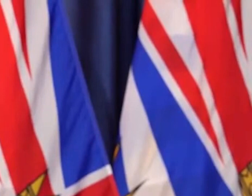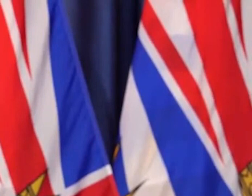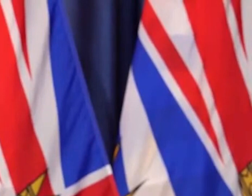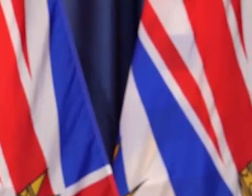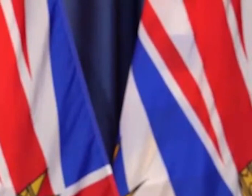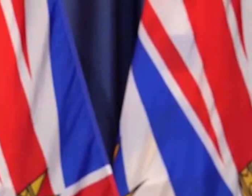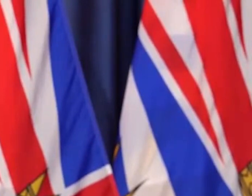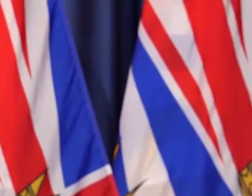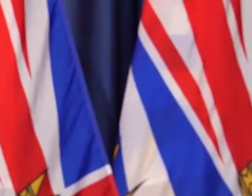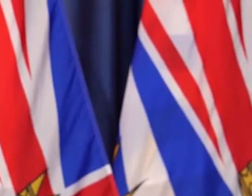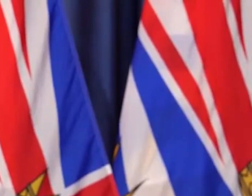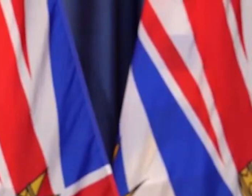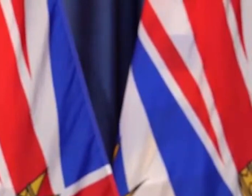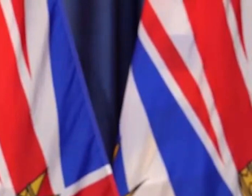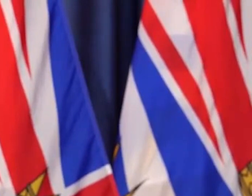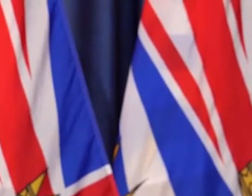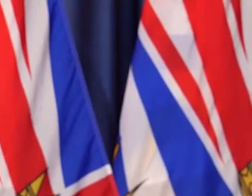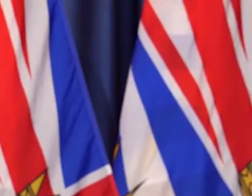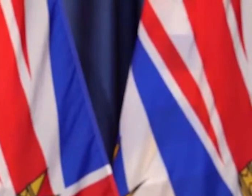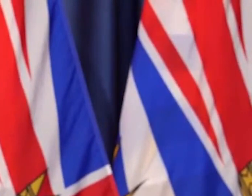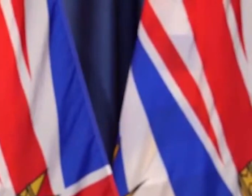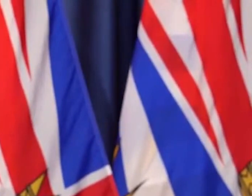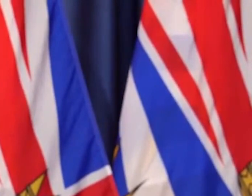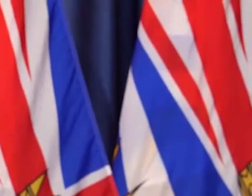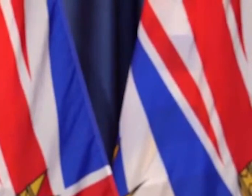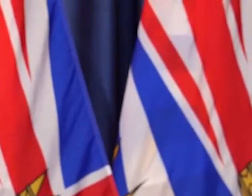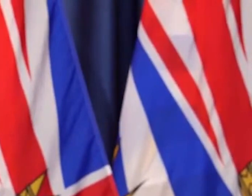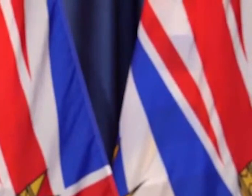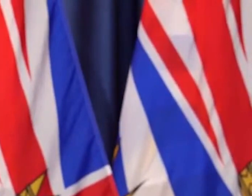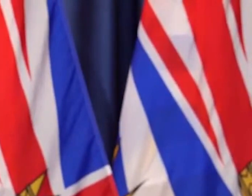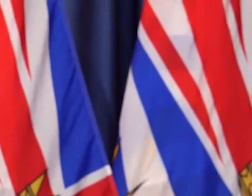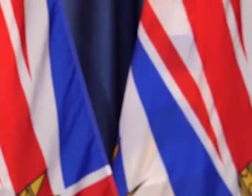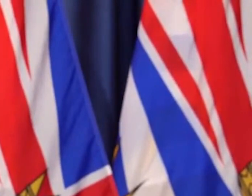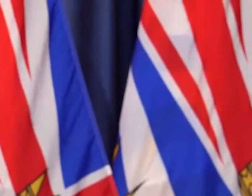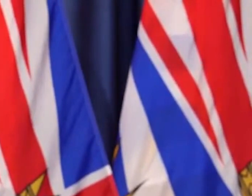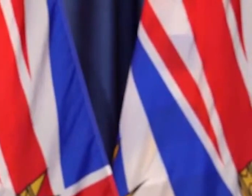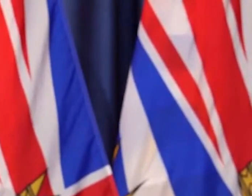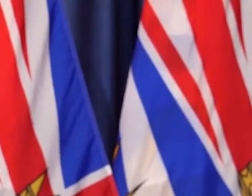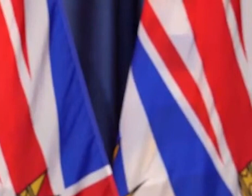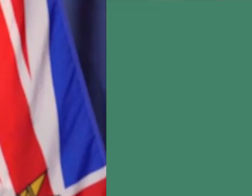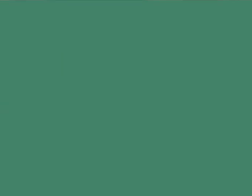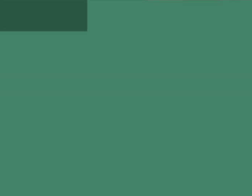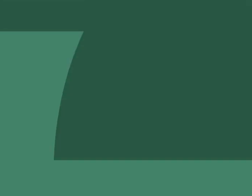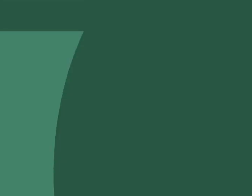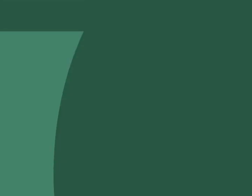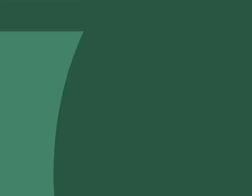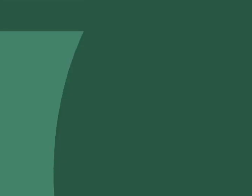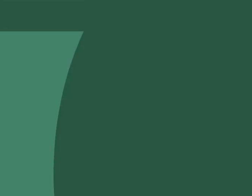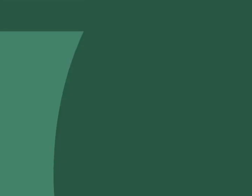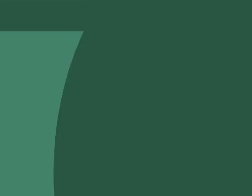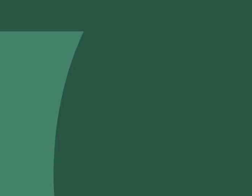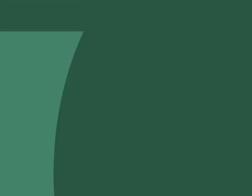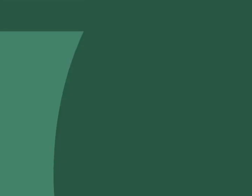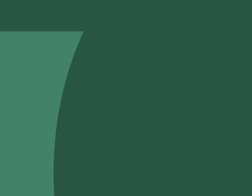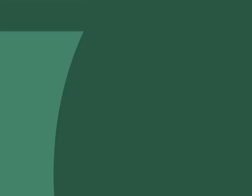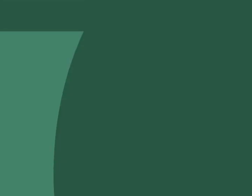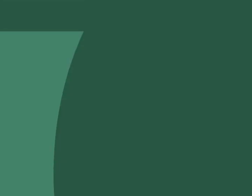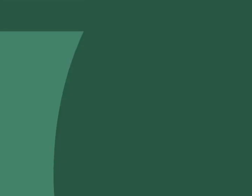that many of them will choose to get vaccinated and get back to work. so you. Thank you.